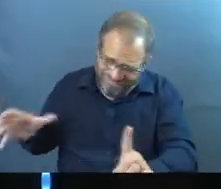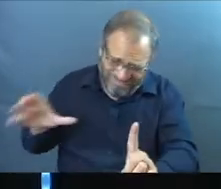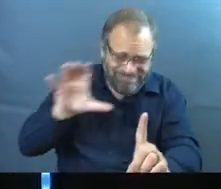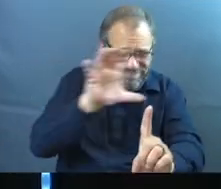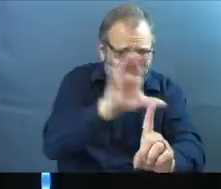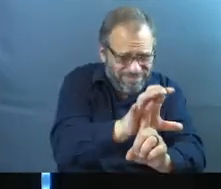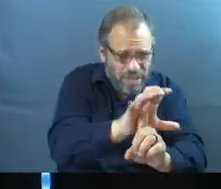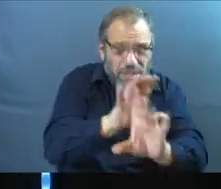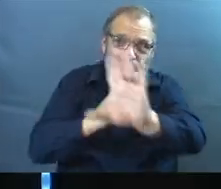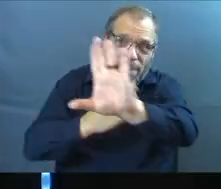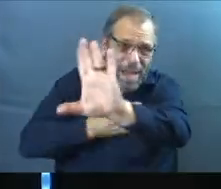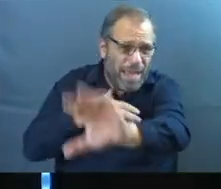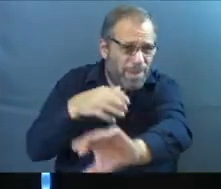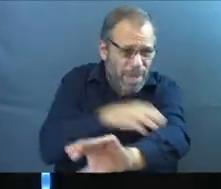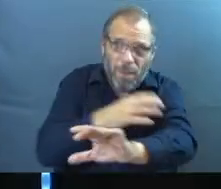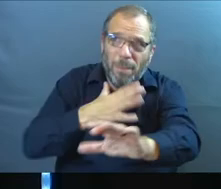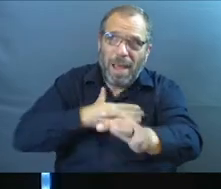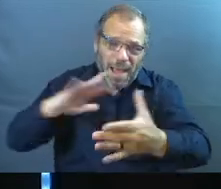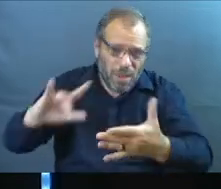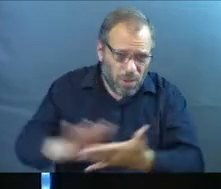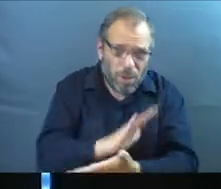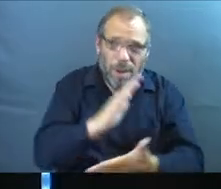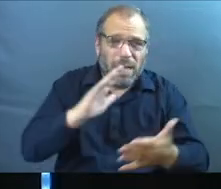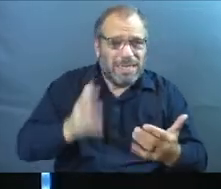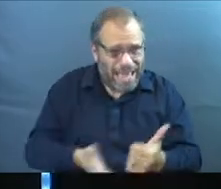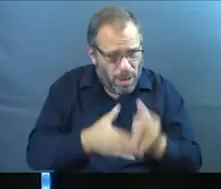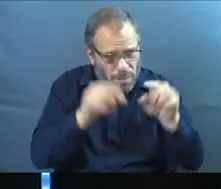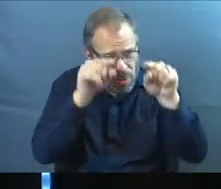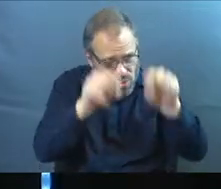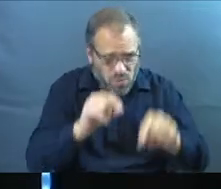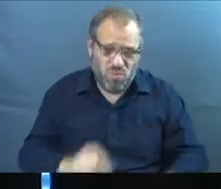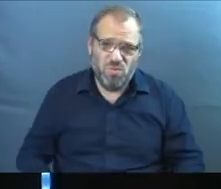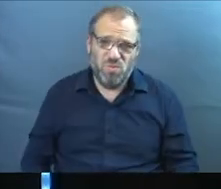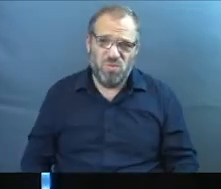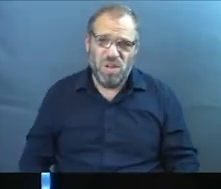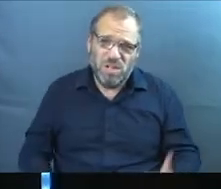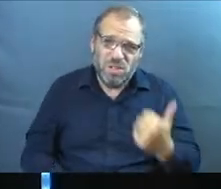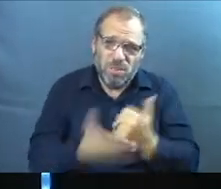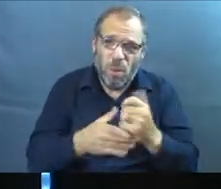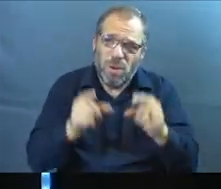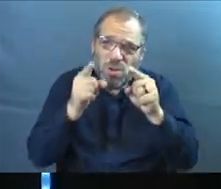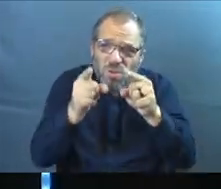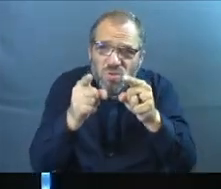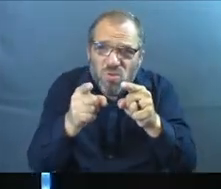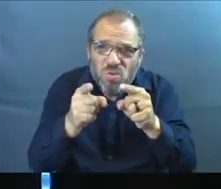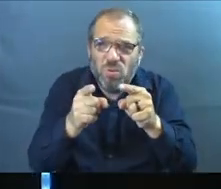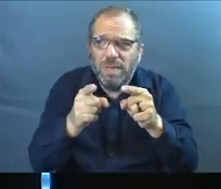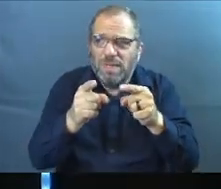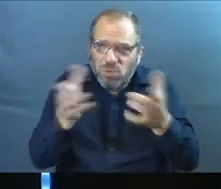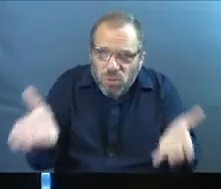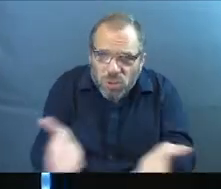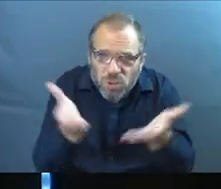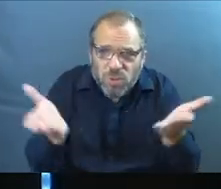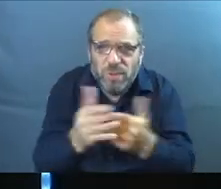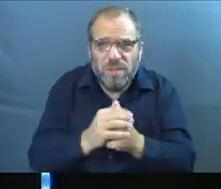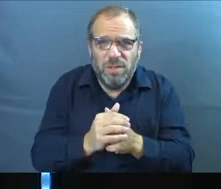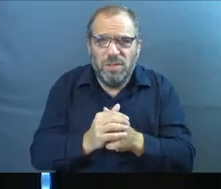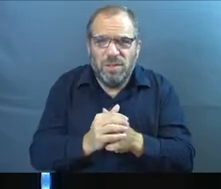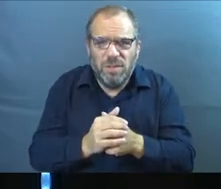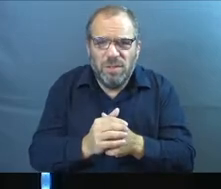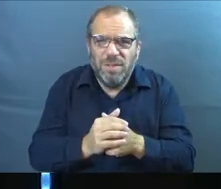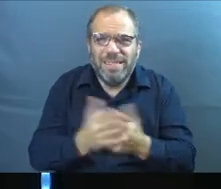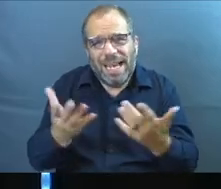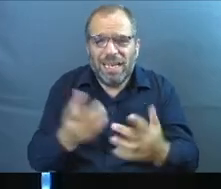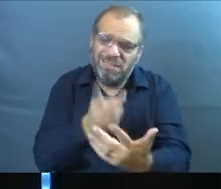them through my power and my glory to help you, to support you, to encourage you, to